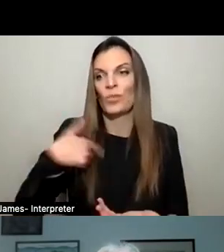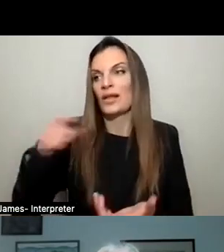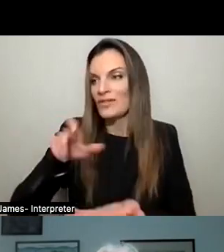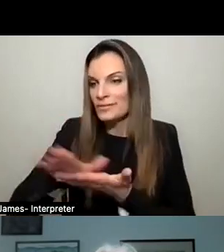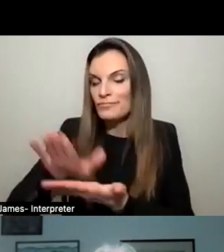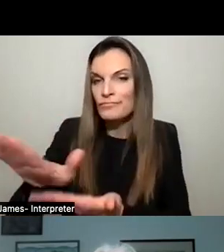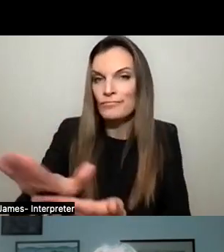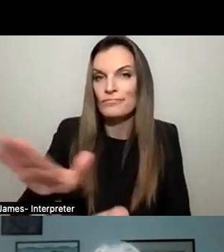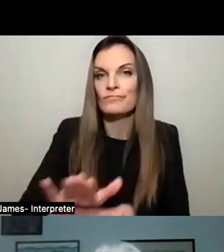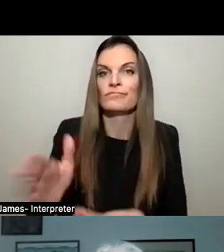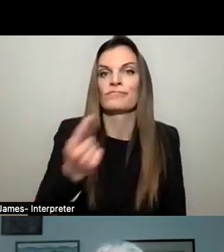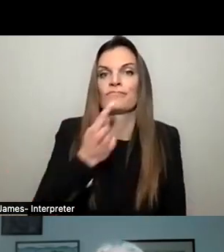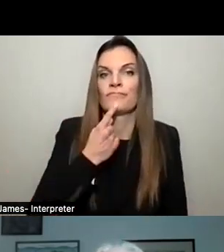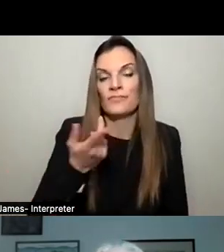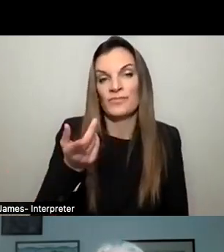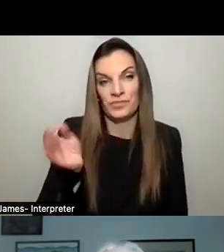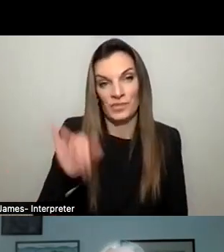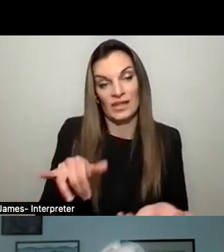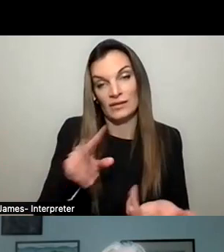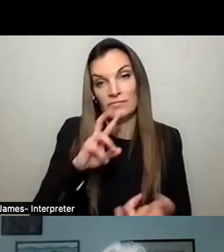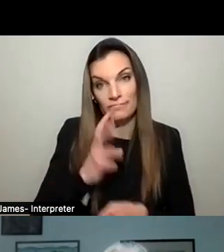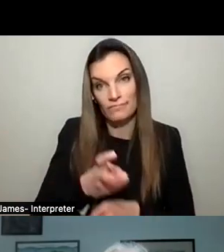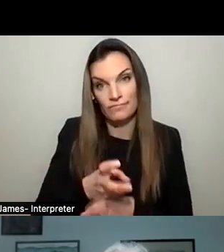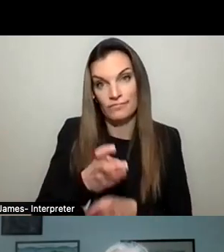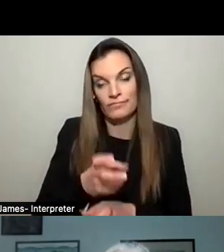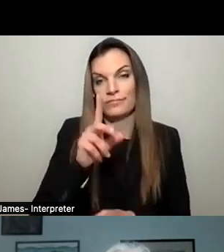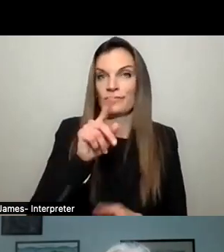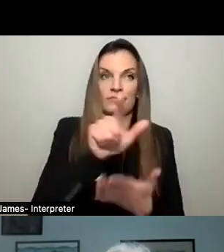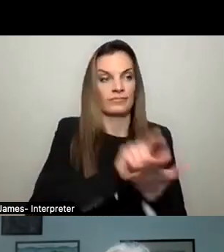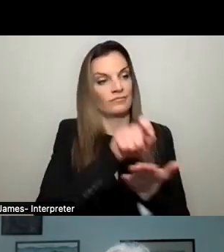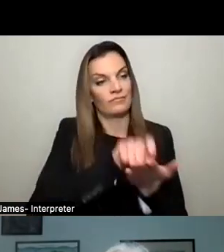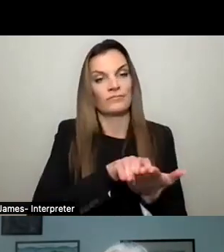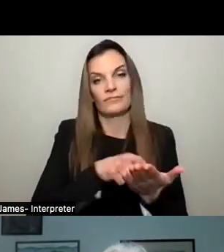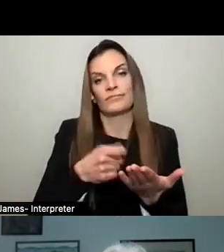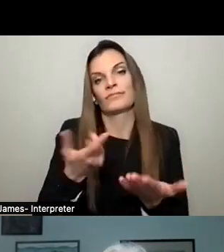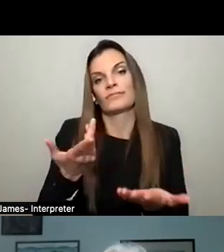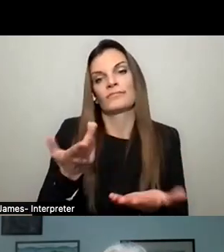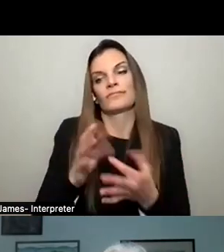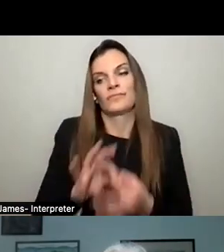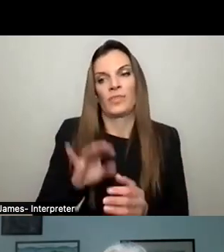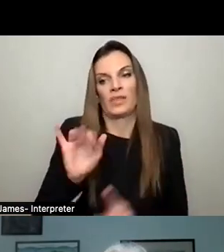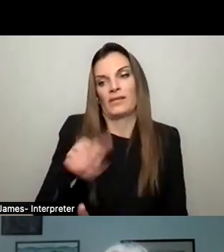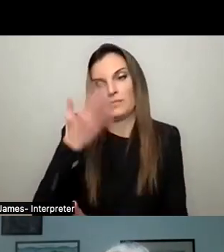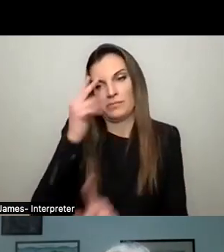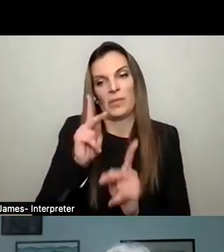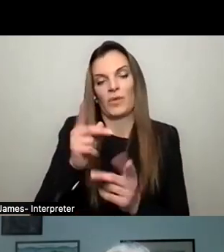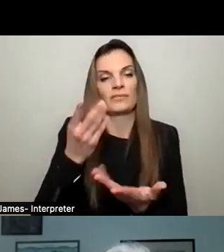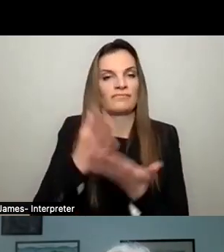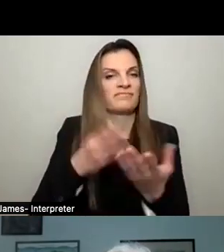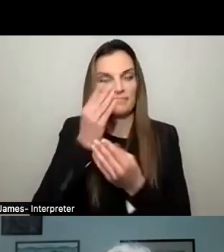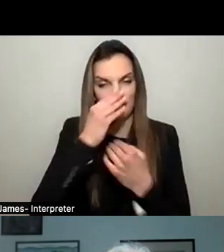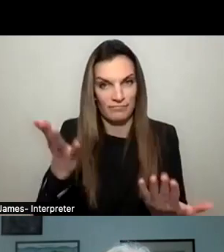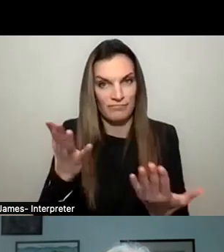after them. Uh, that's going to be a difficult thing to legislate away or enforce away. Uh, but I think that we can continue,